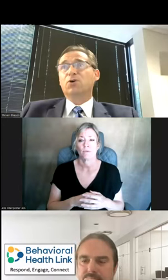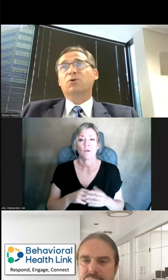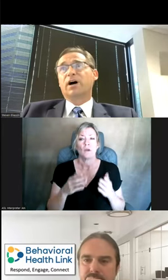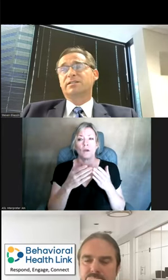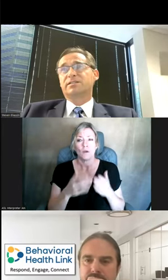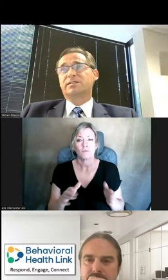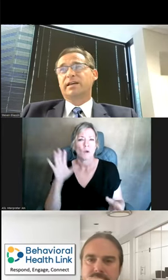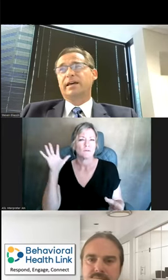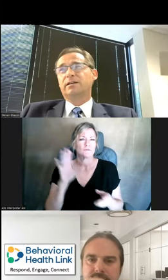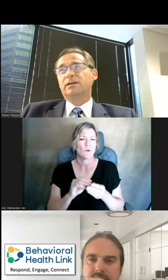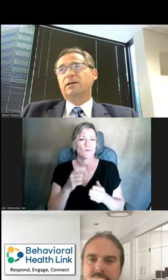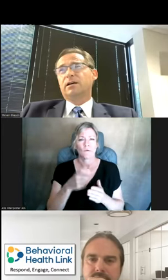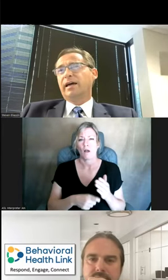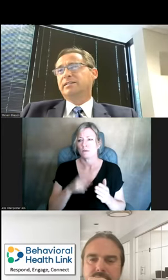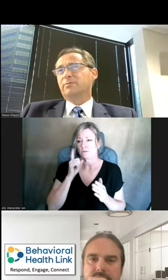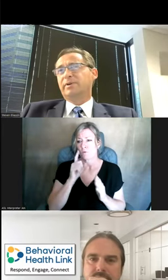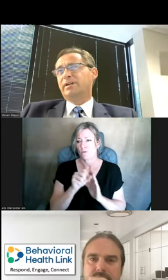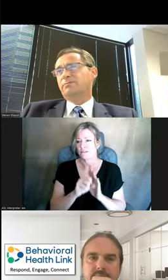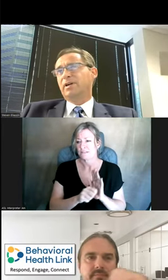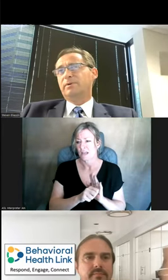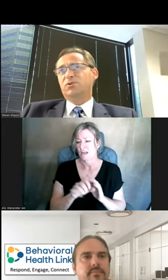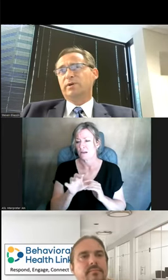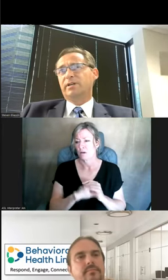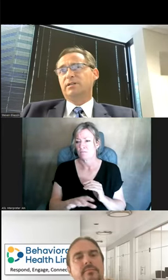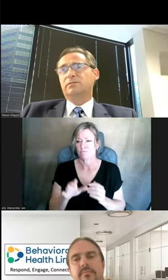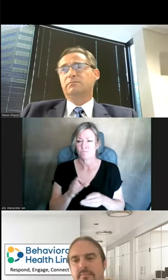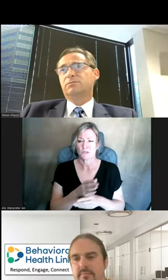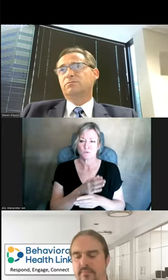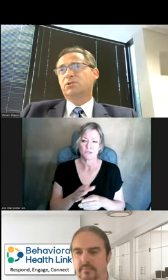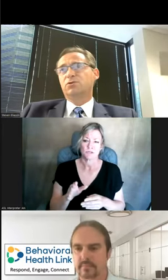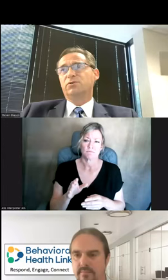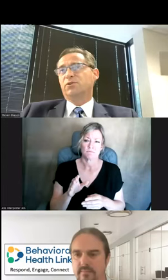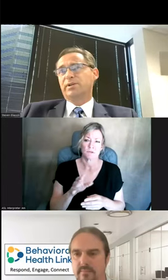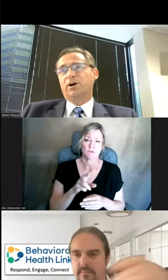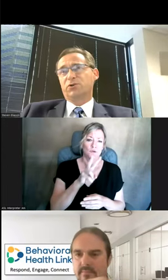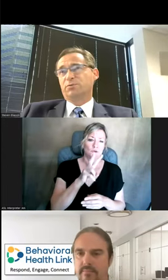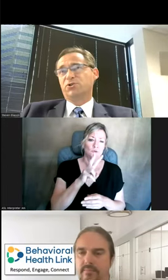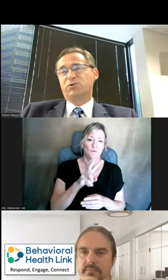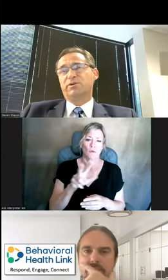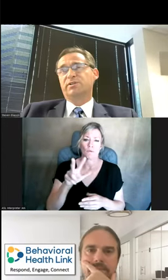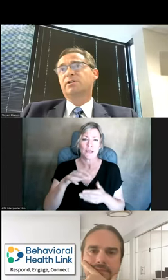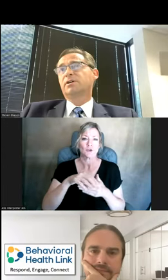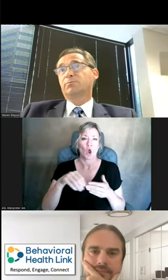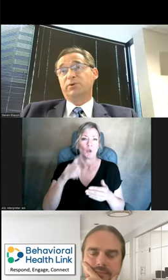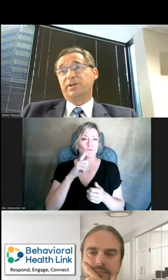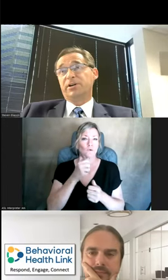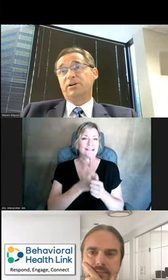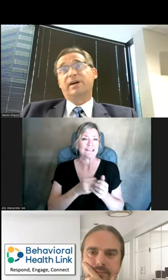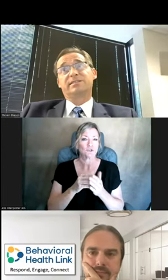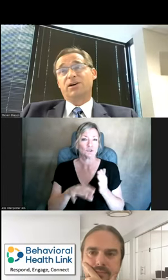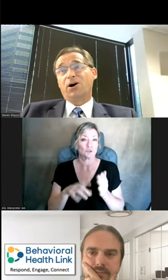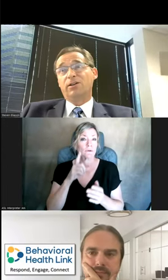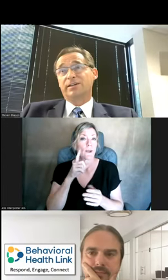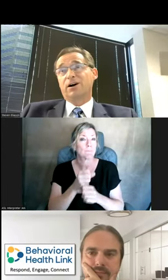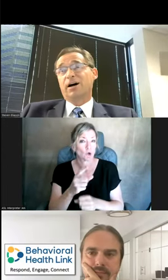overall total cost to the state ends up being maybe between $2 to $3 per student per year.